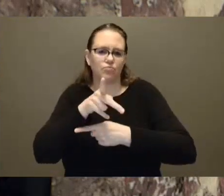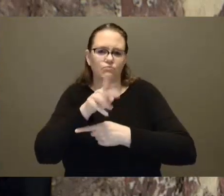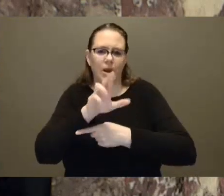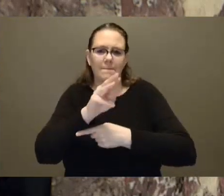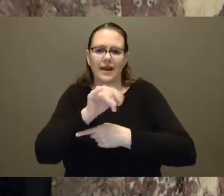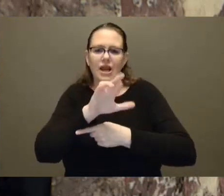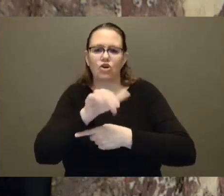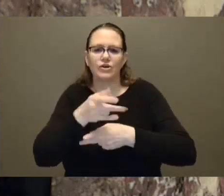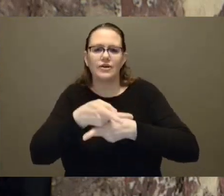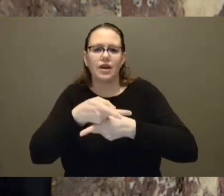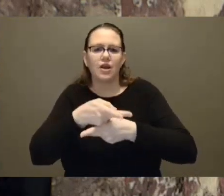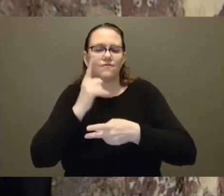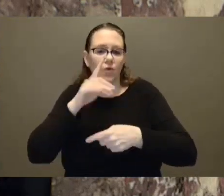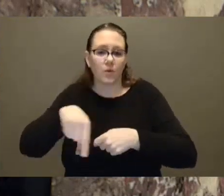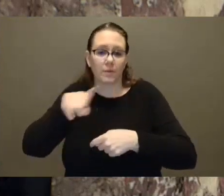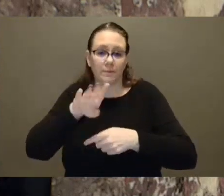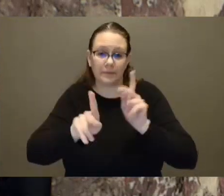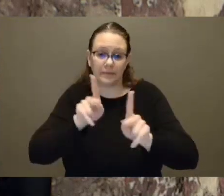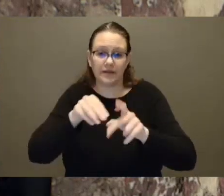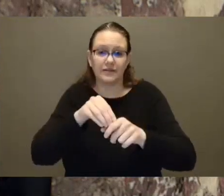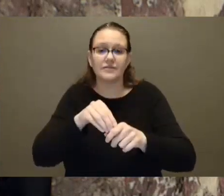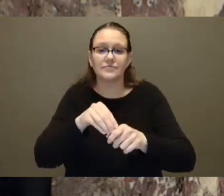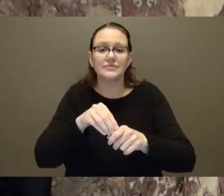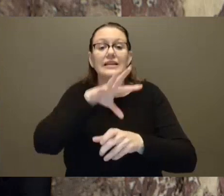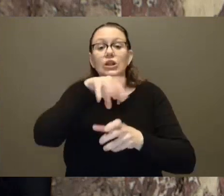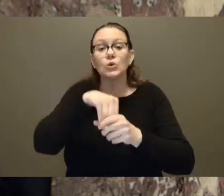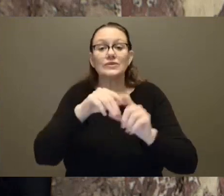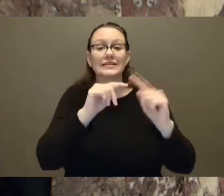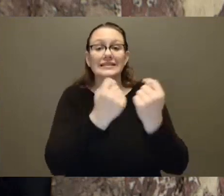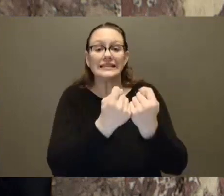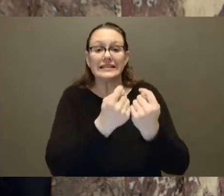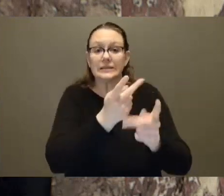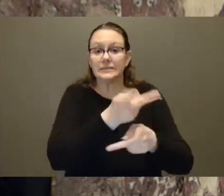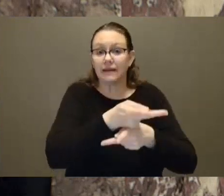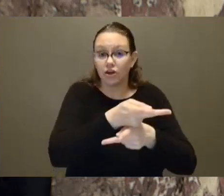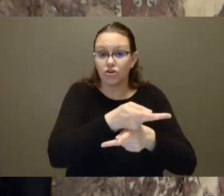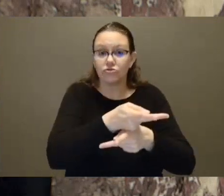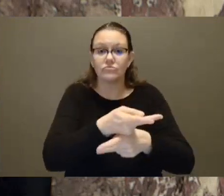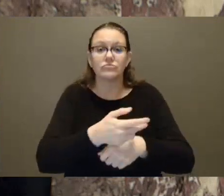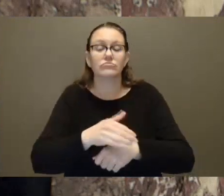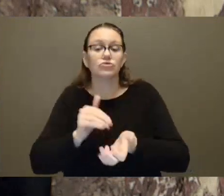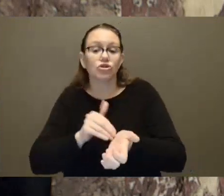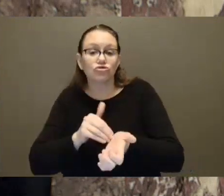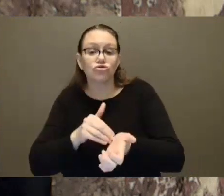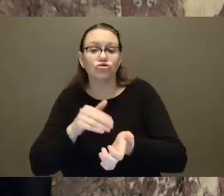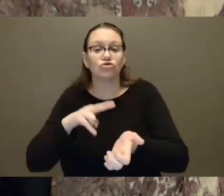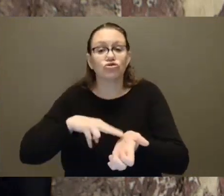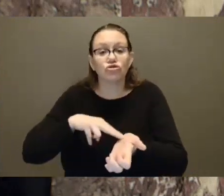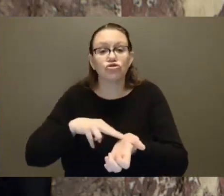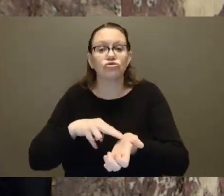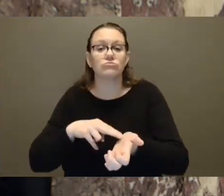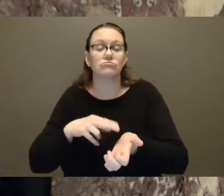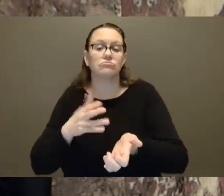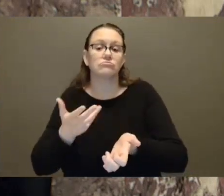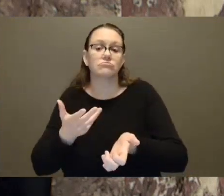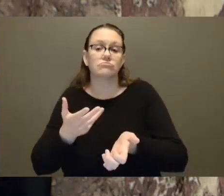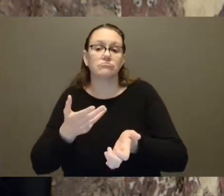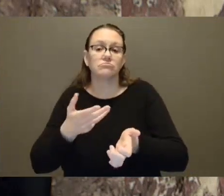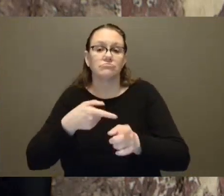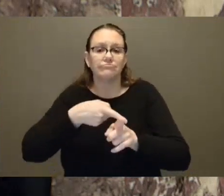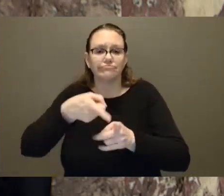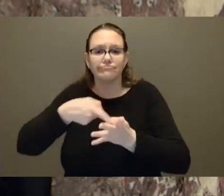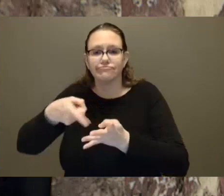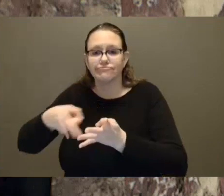and nurse practitioners and others who provide support for people equally. Honourable Speaker, we are engaged in a health human resources plan which